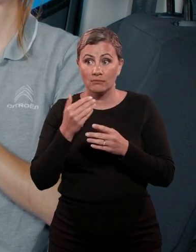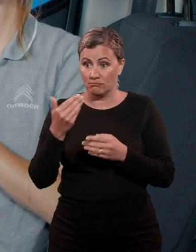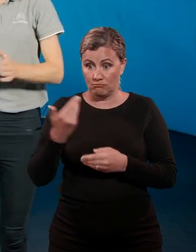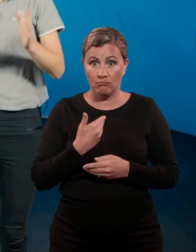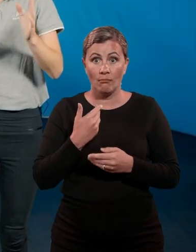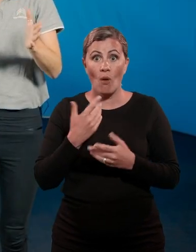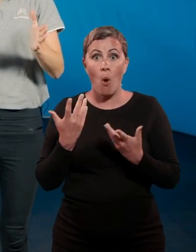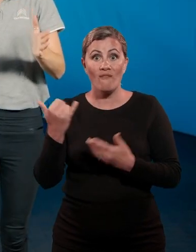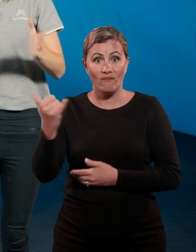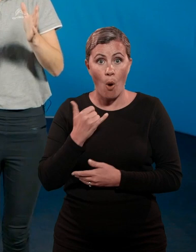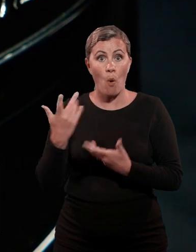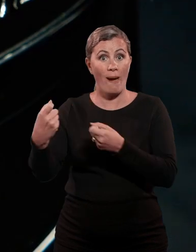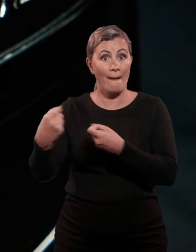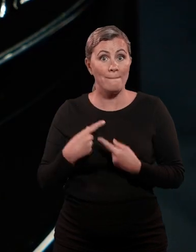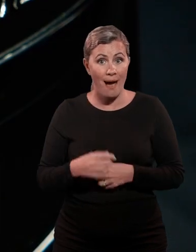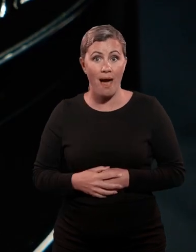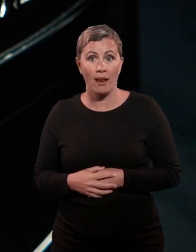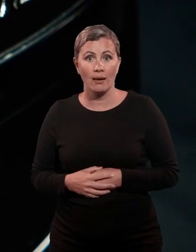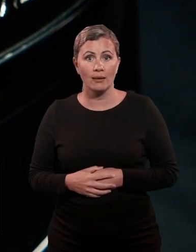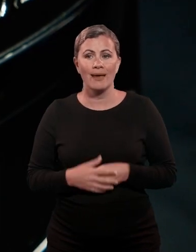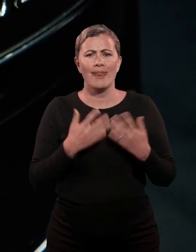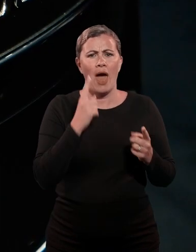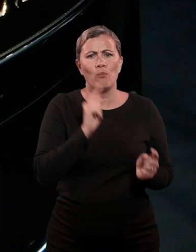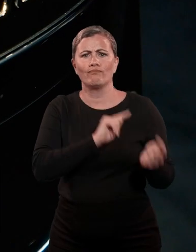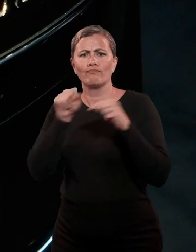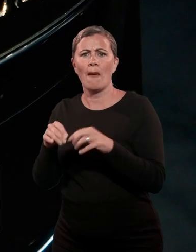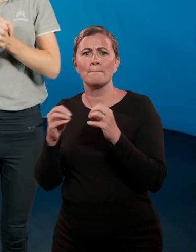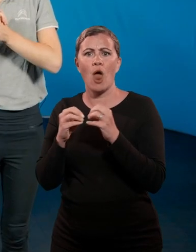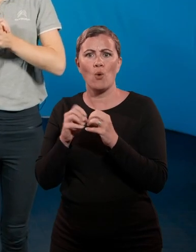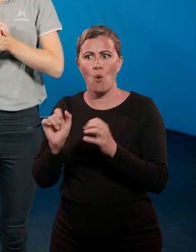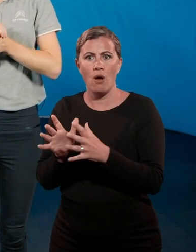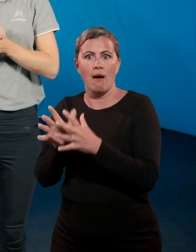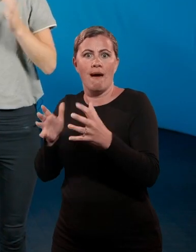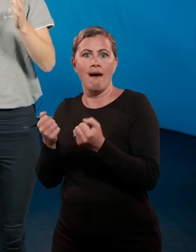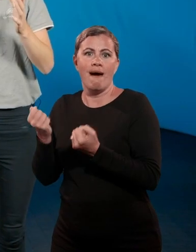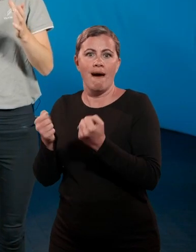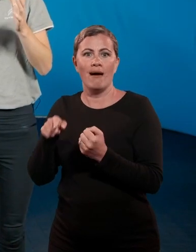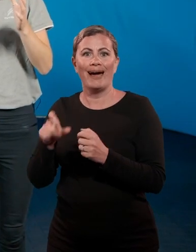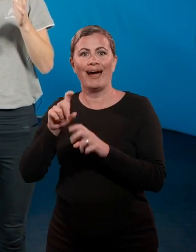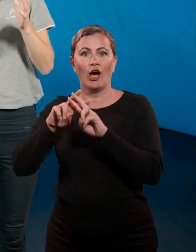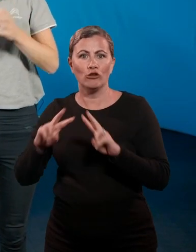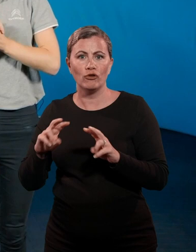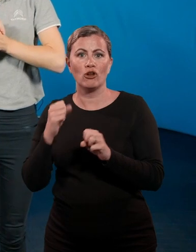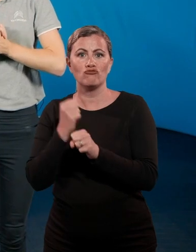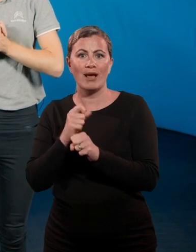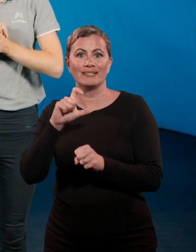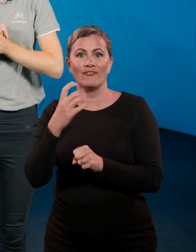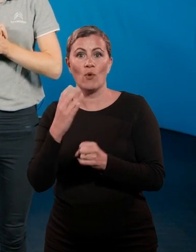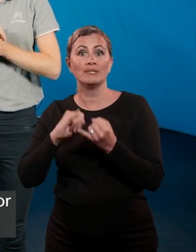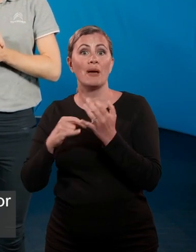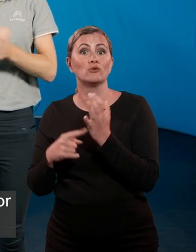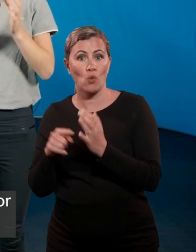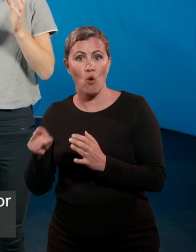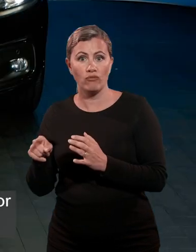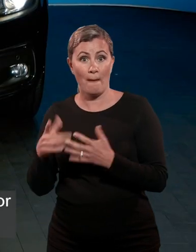email. Let's turn now to Berlingo's big brother, Citroen Grand C4 Space Tourer, a vehicle that's been a serial award winner for